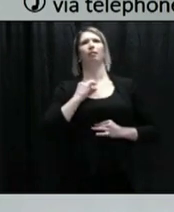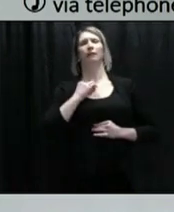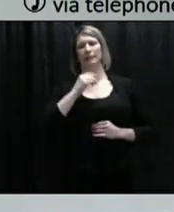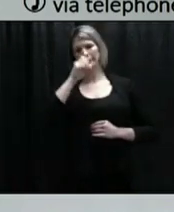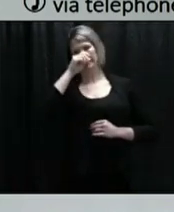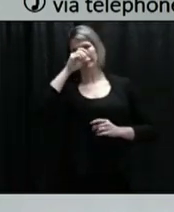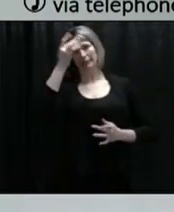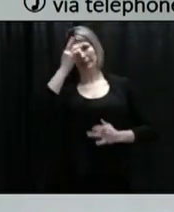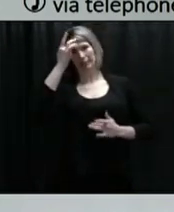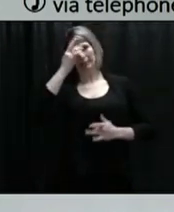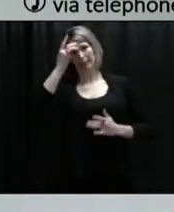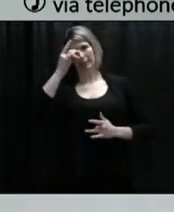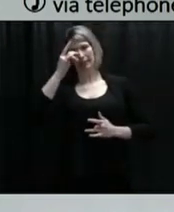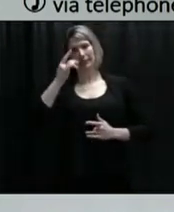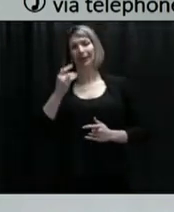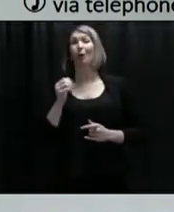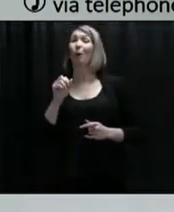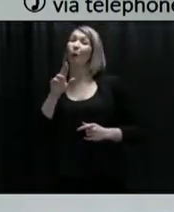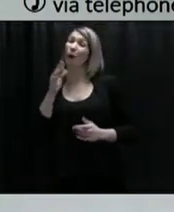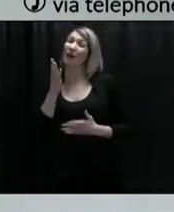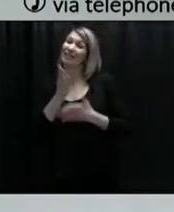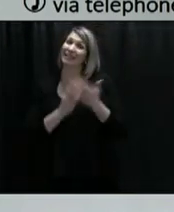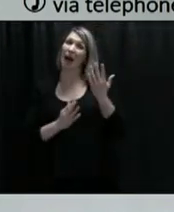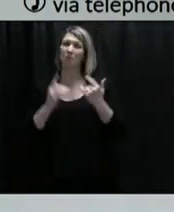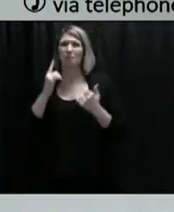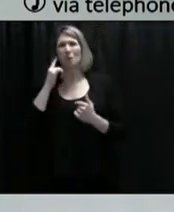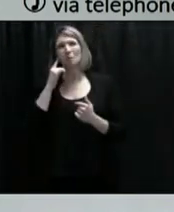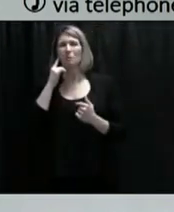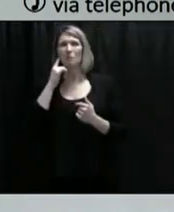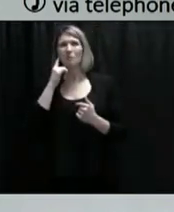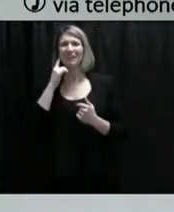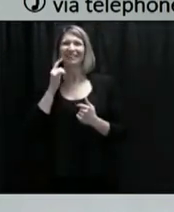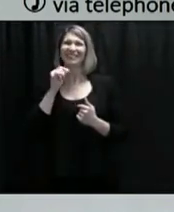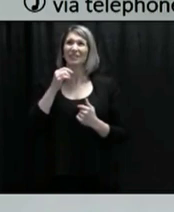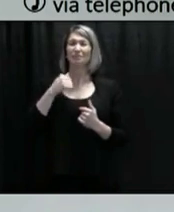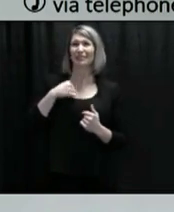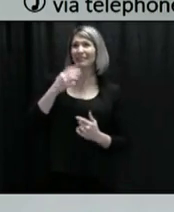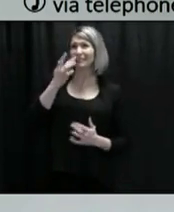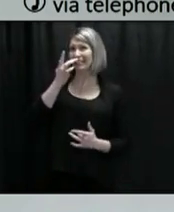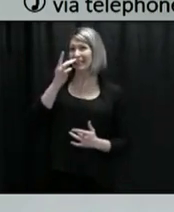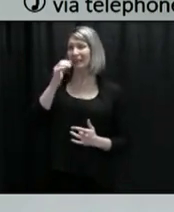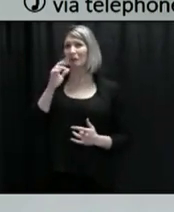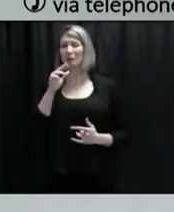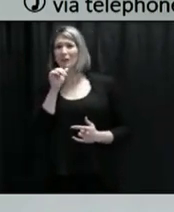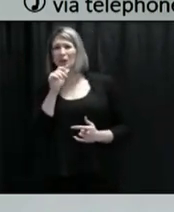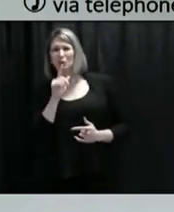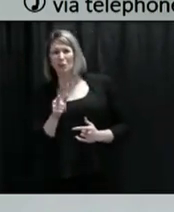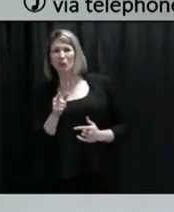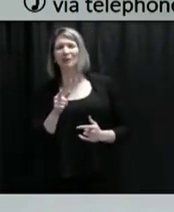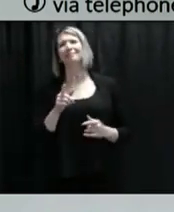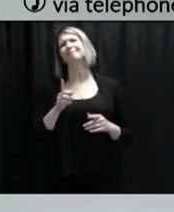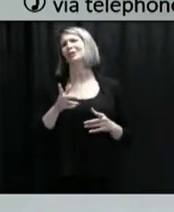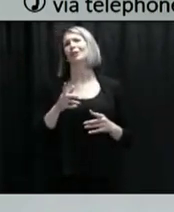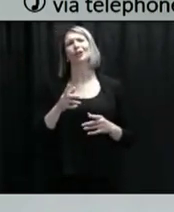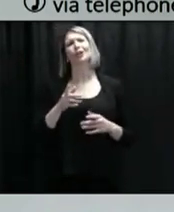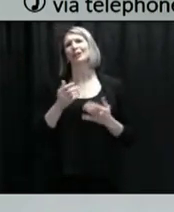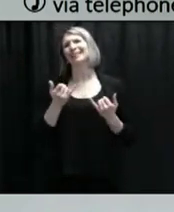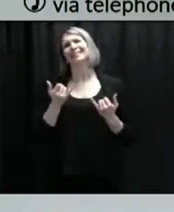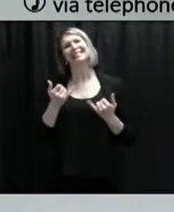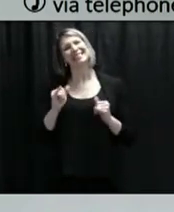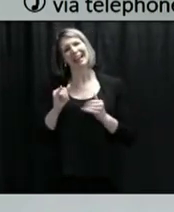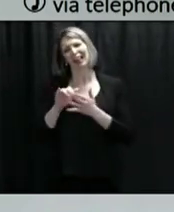recognize their symptoms as being a part of the illness. And some people can be asymptomatic. So,